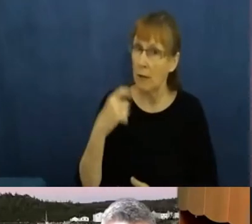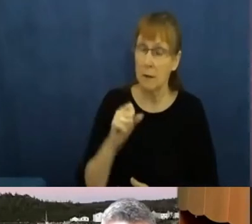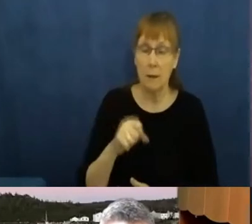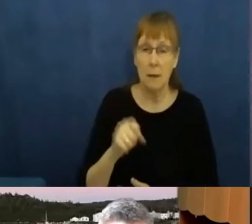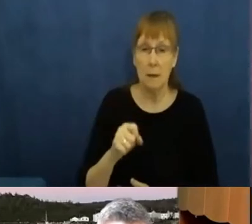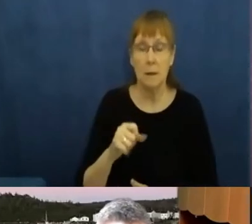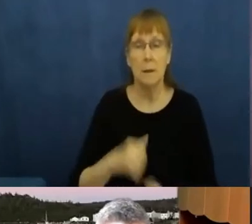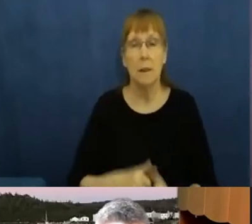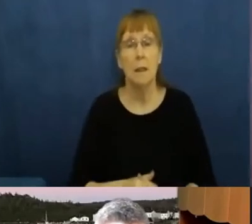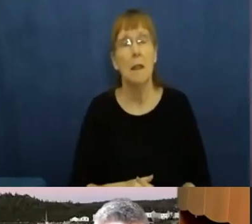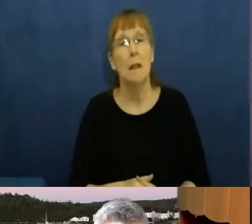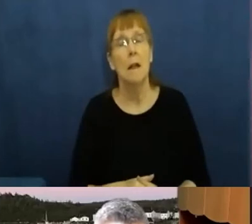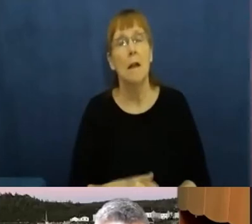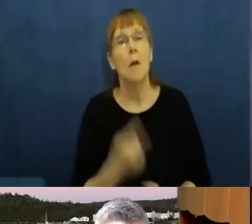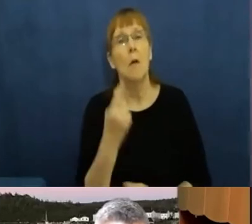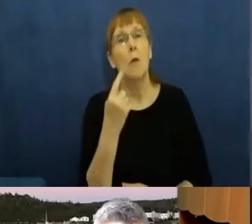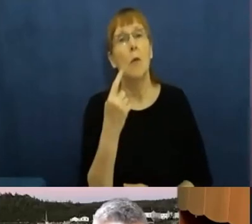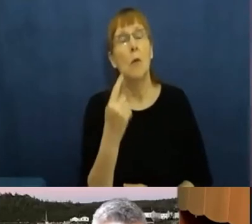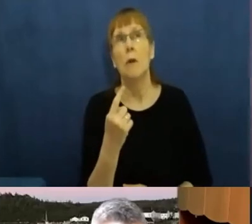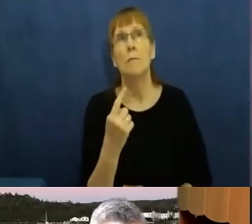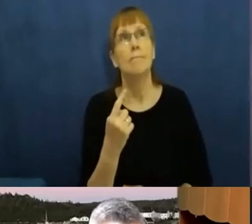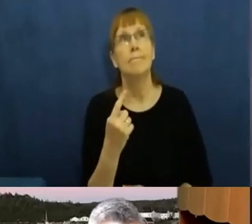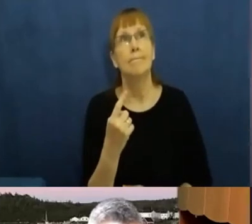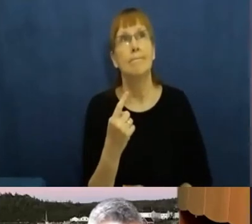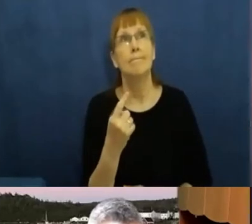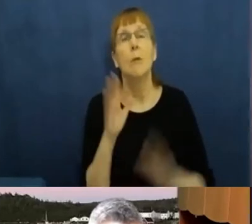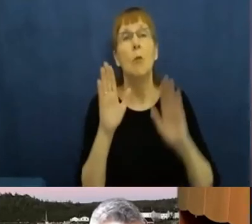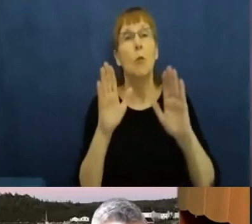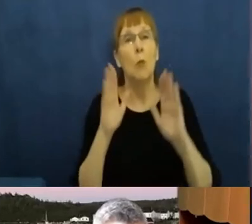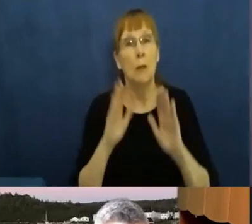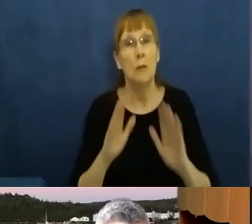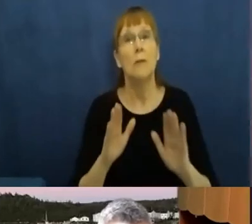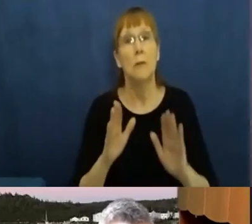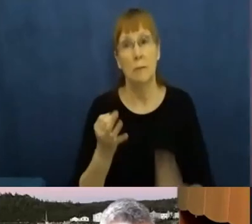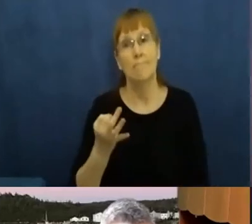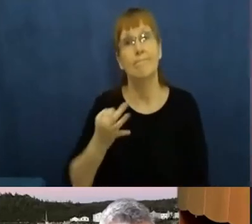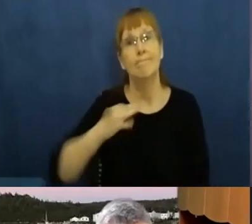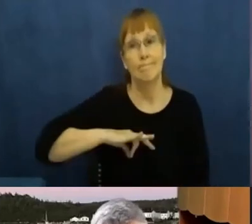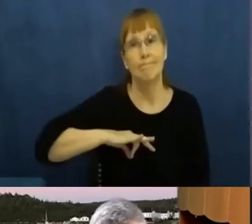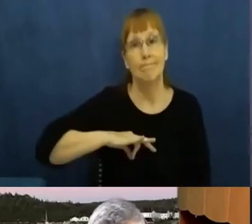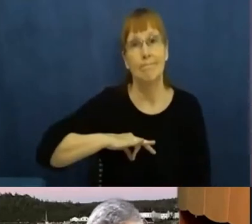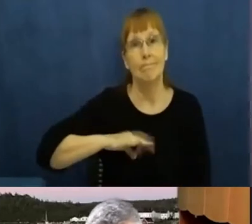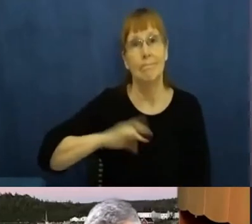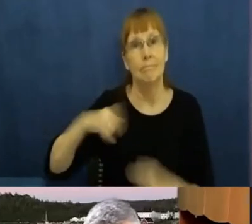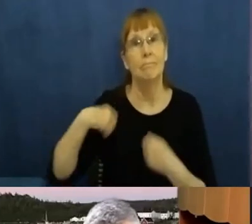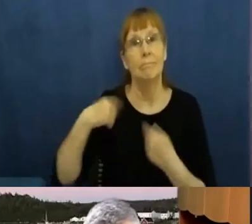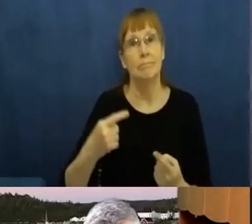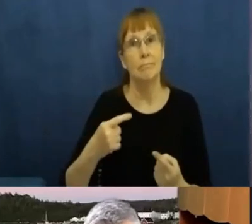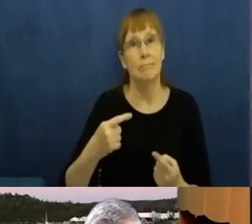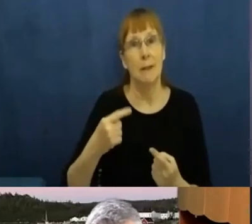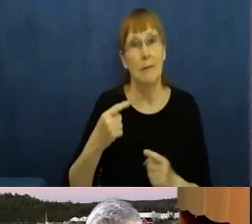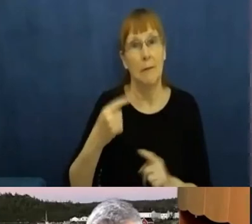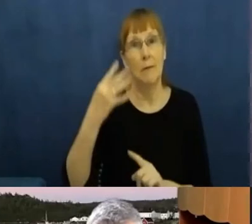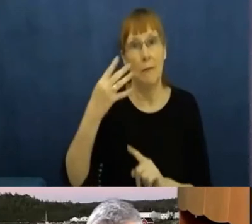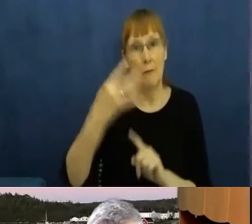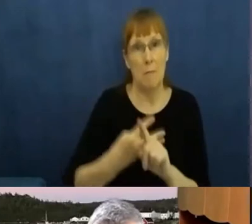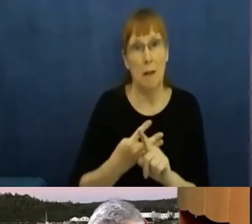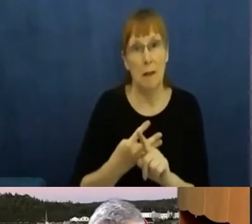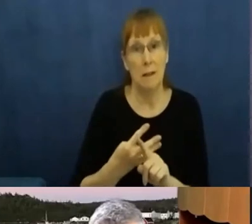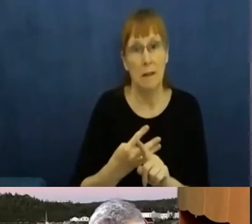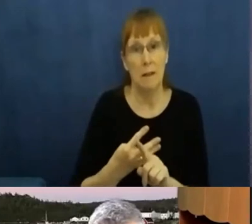One of the wonderful privileges that I've had as I, over the last four months, have made this transition from